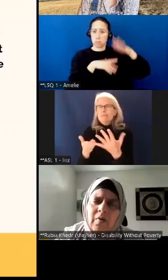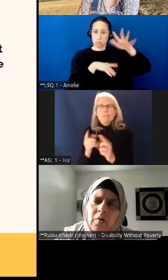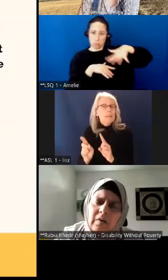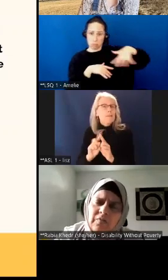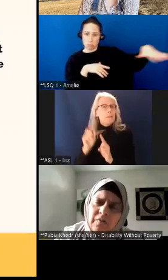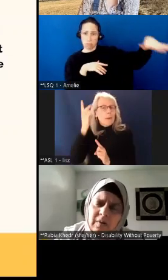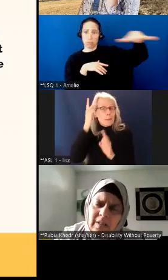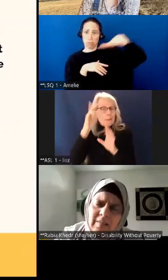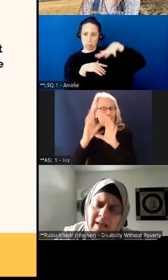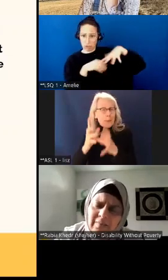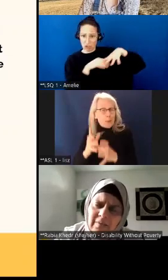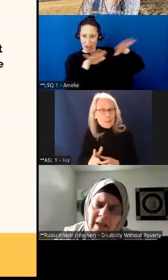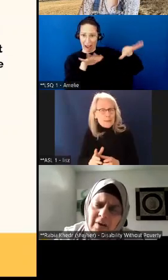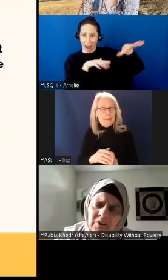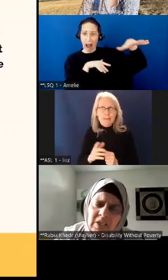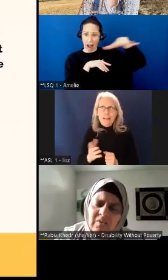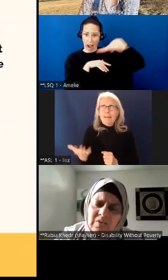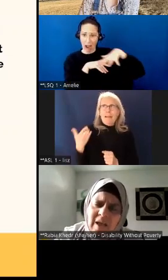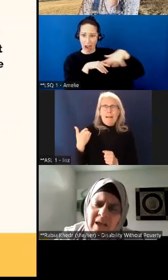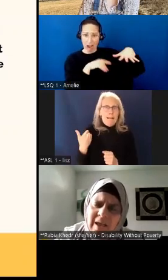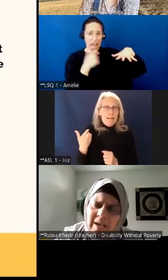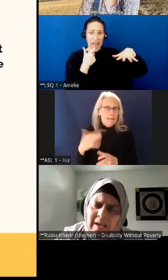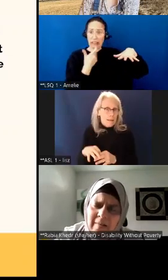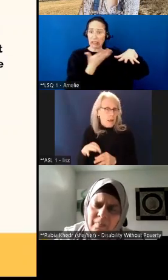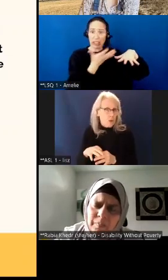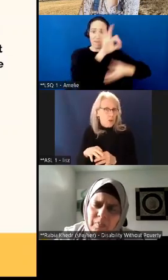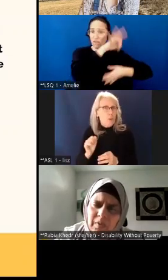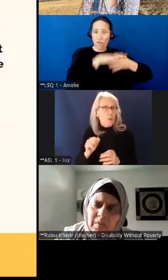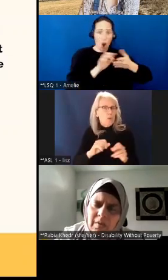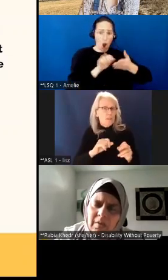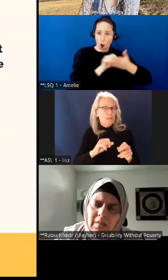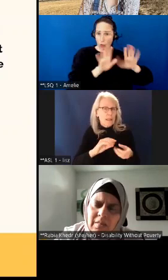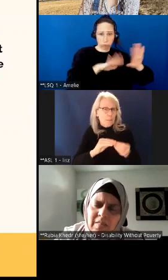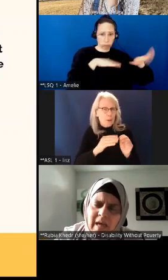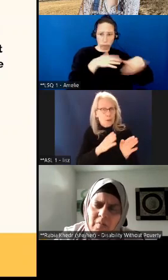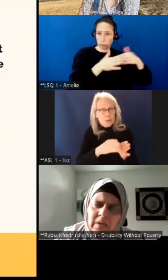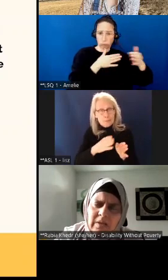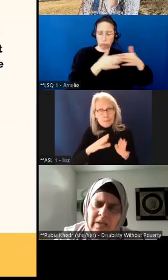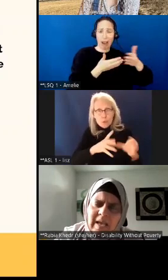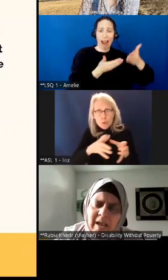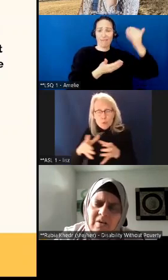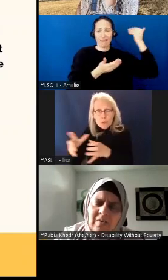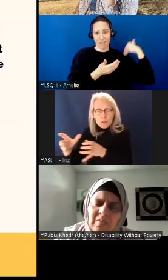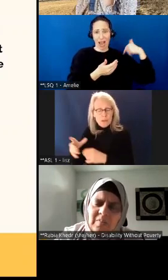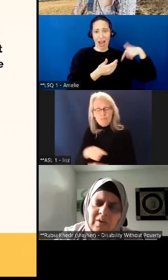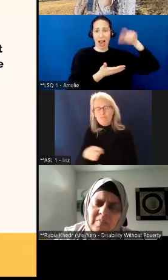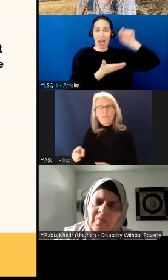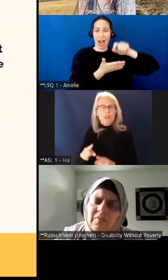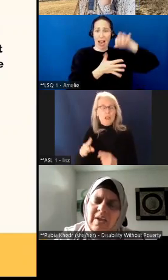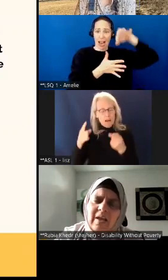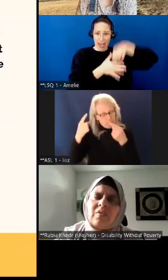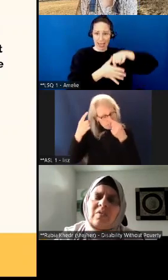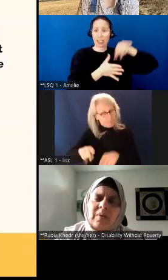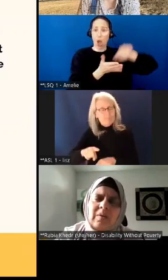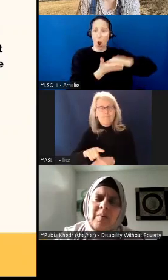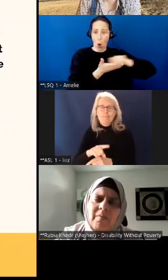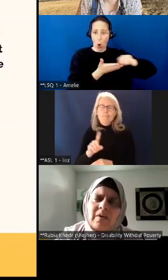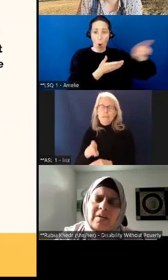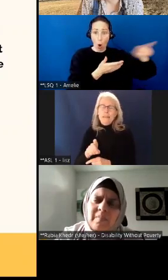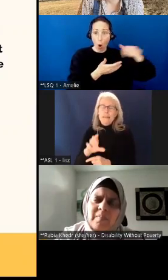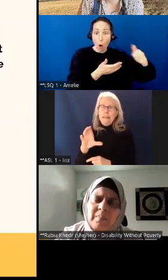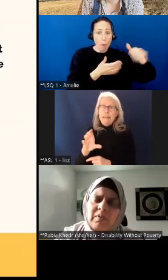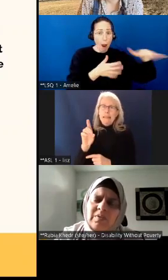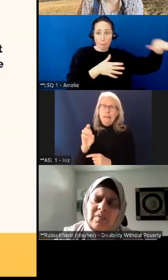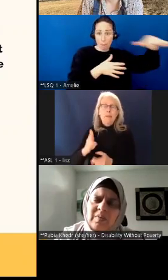voted for in the last election say that we need the Canada Disability Benefit to end disability